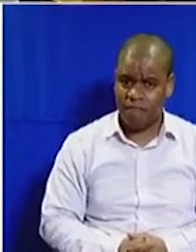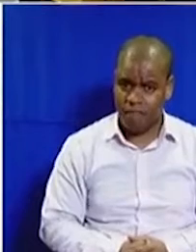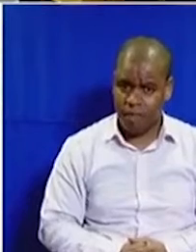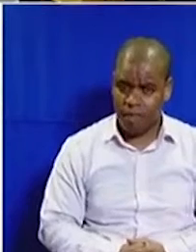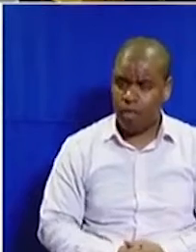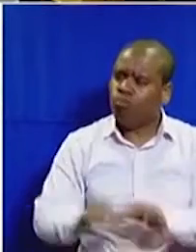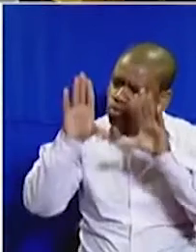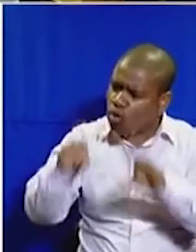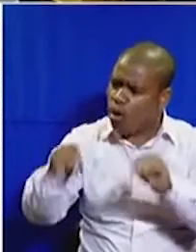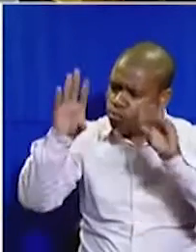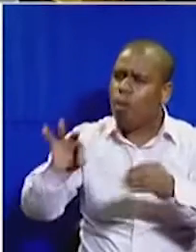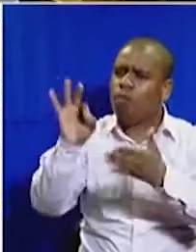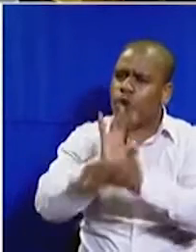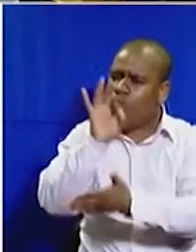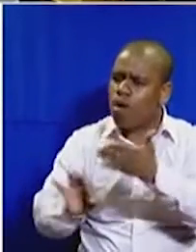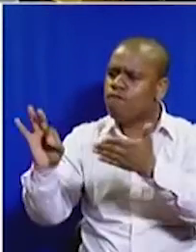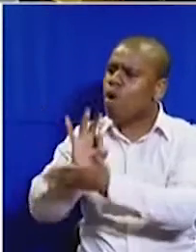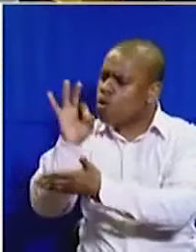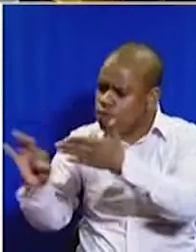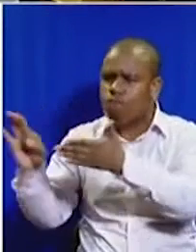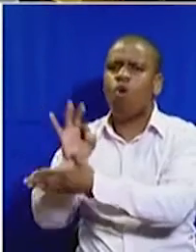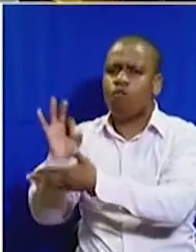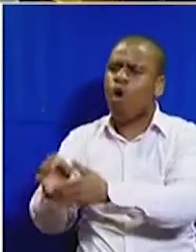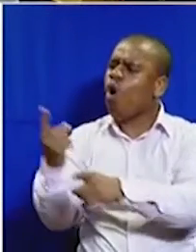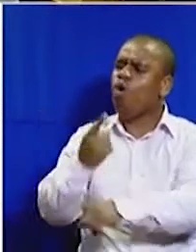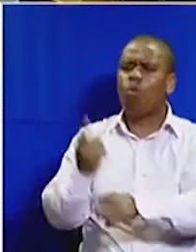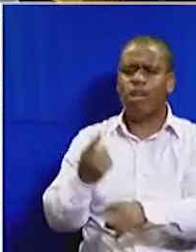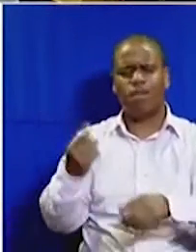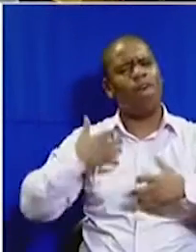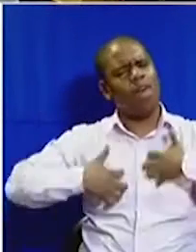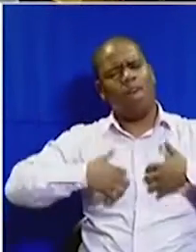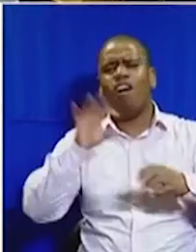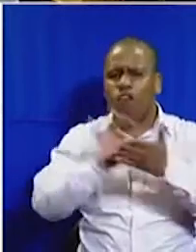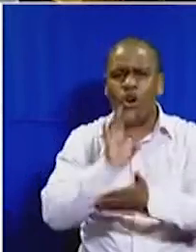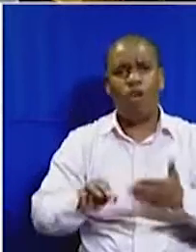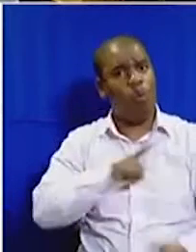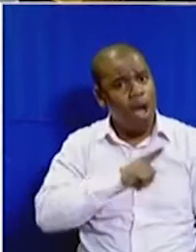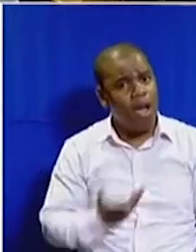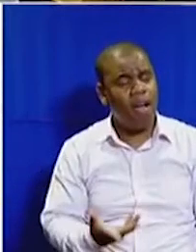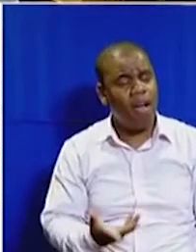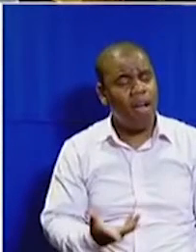Yes. Every time you can argue, let's vote. Let's vote. Bloody voting cattles.